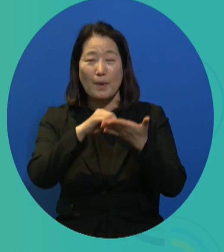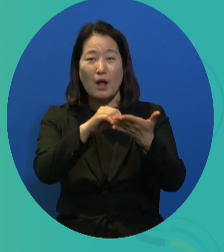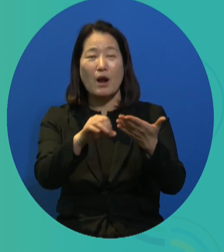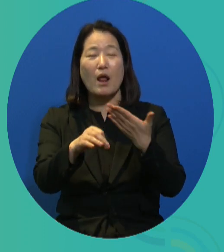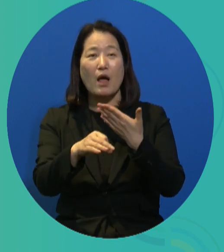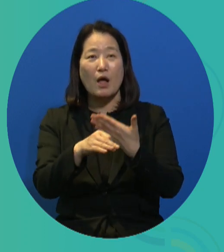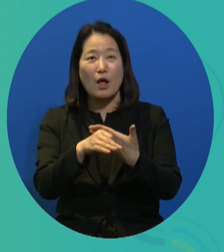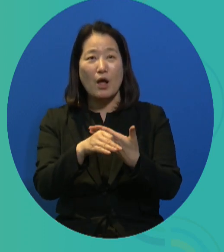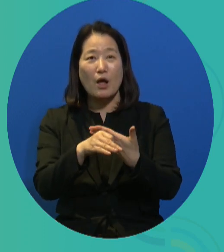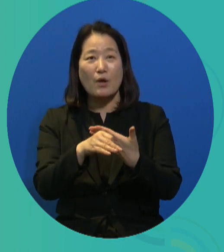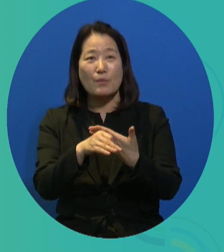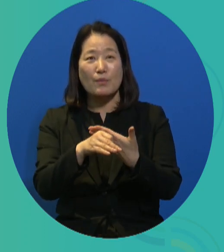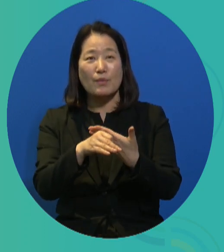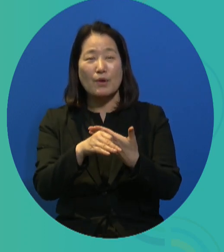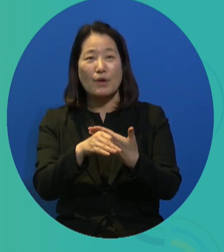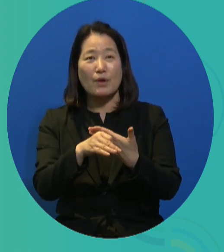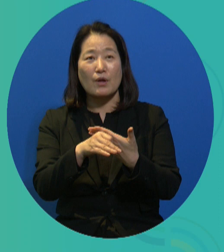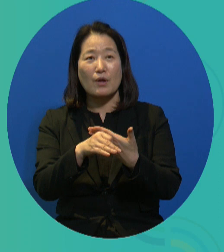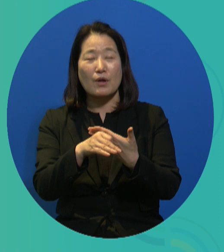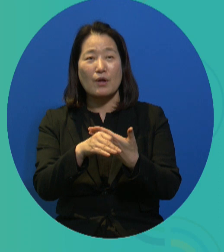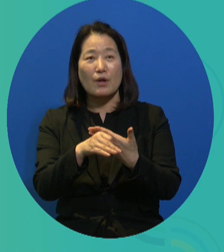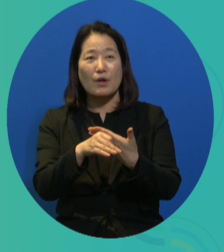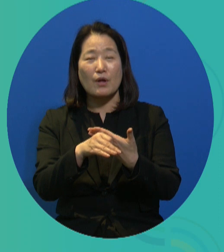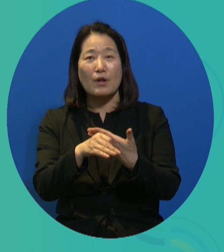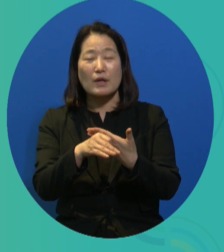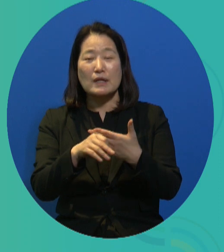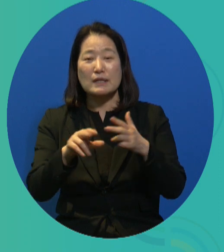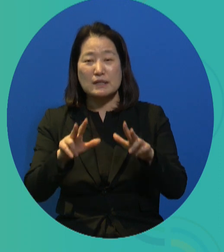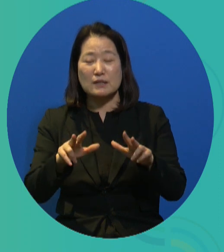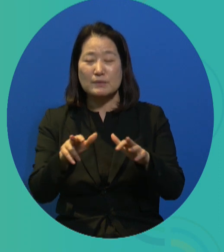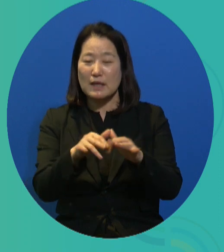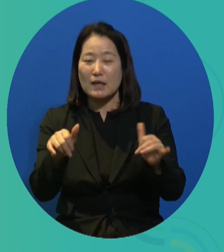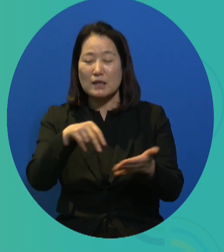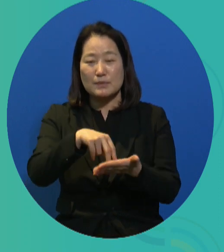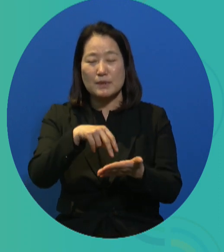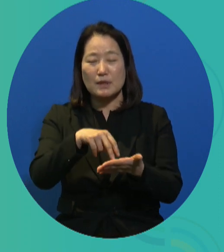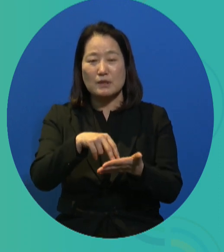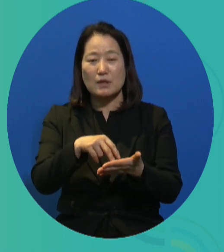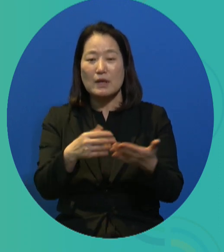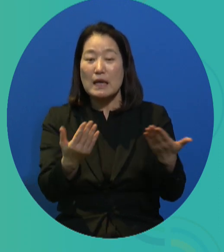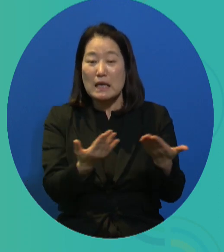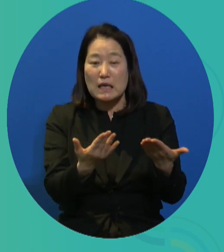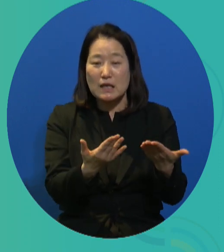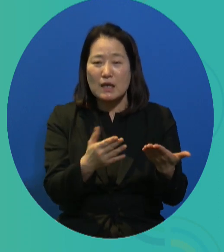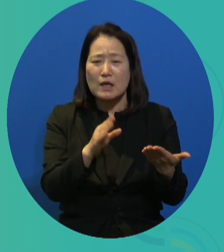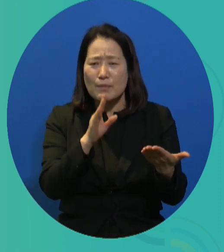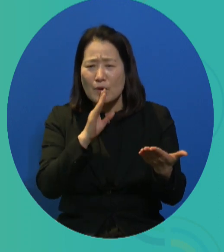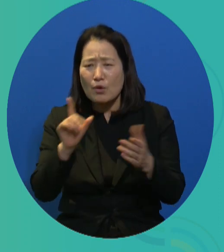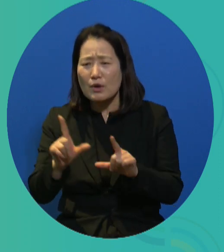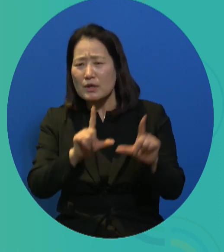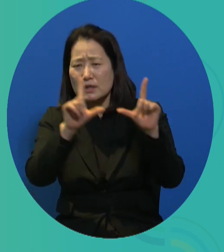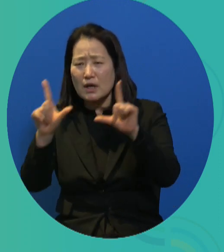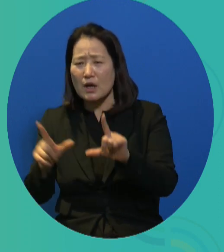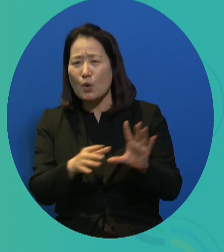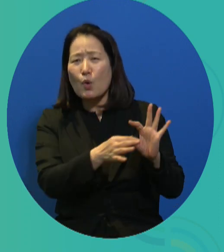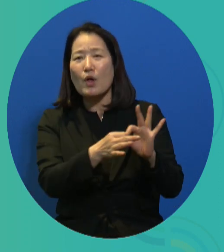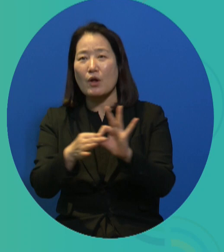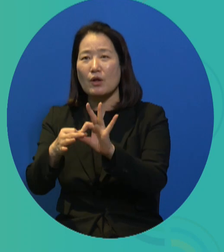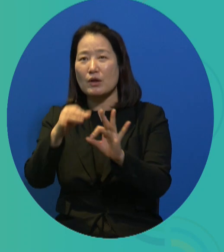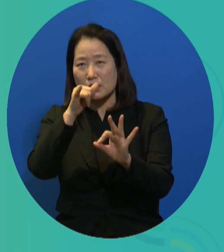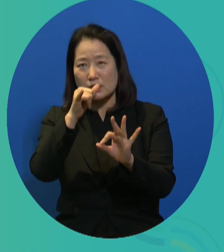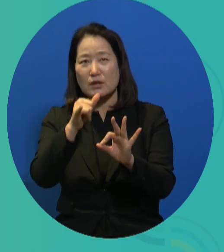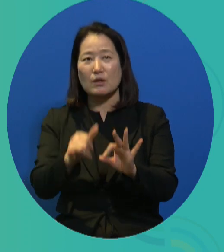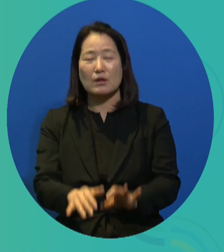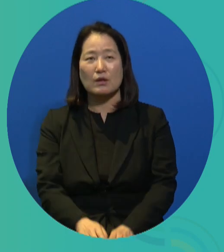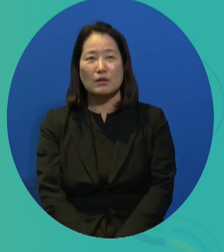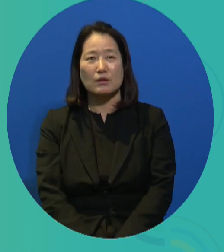for severely disabled persons, it may not be easy for them to continue on. But work can really support them